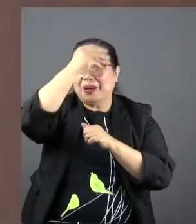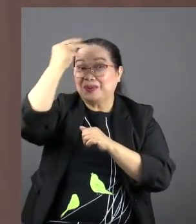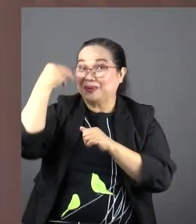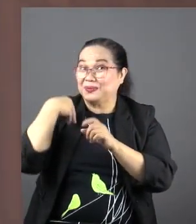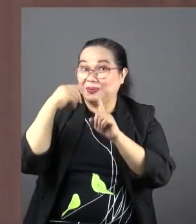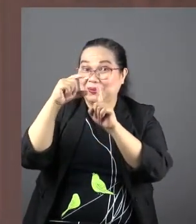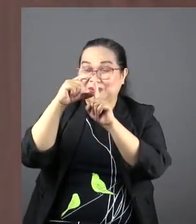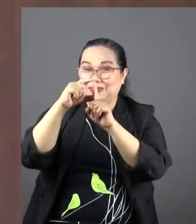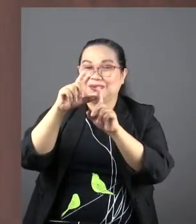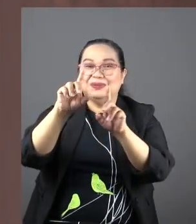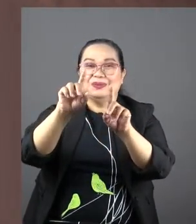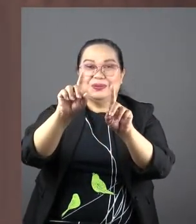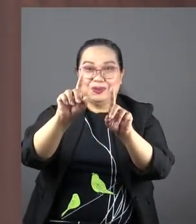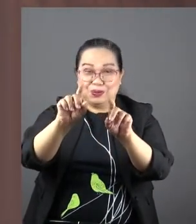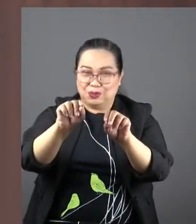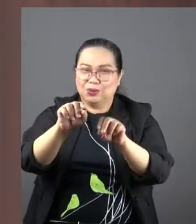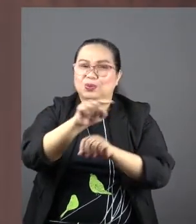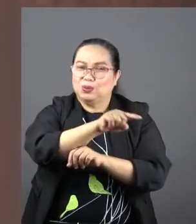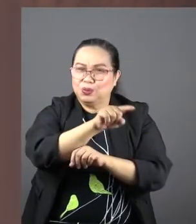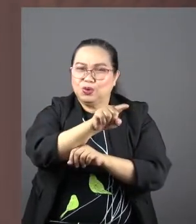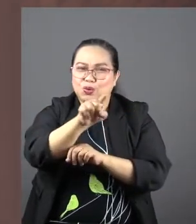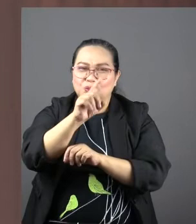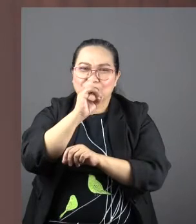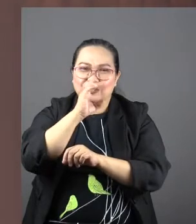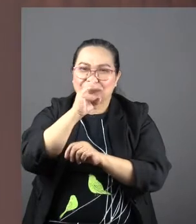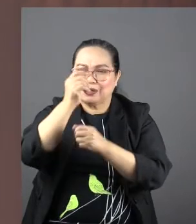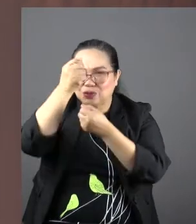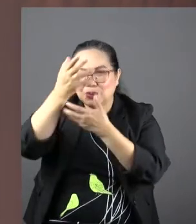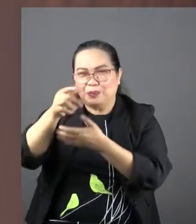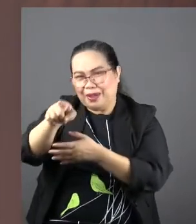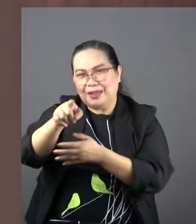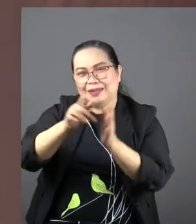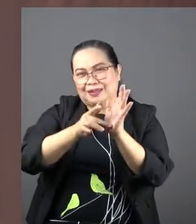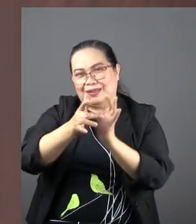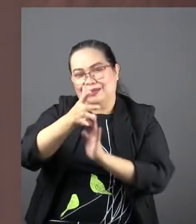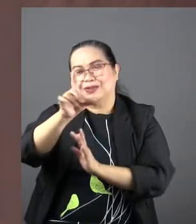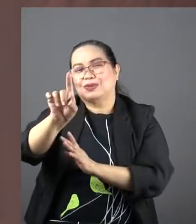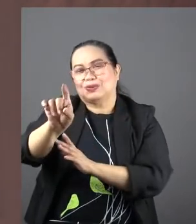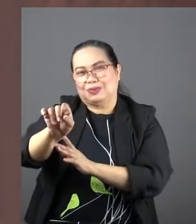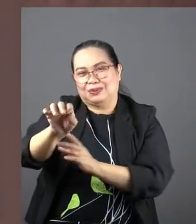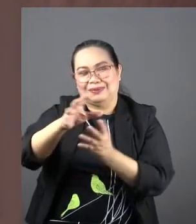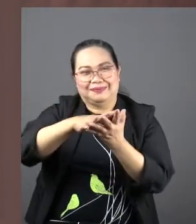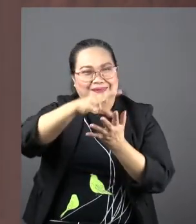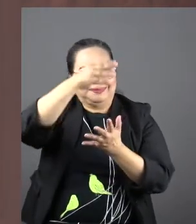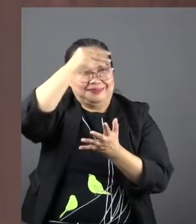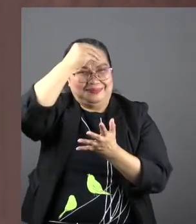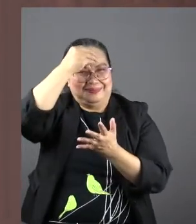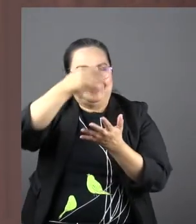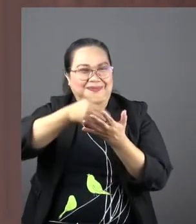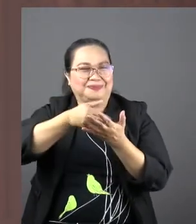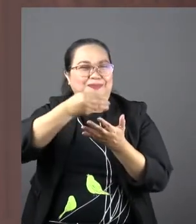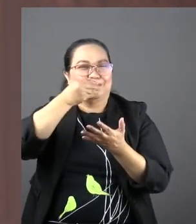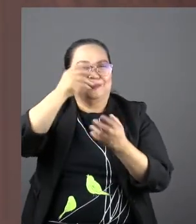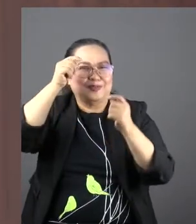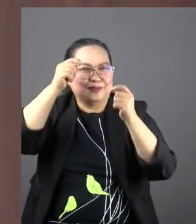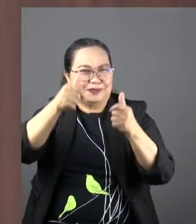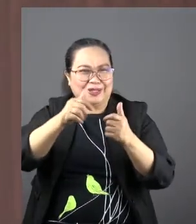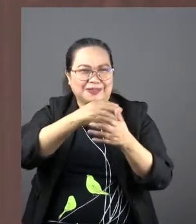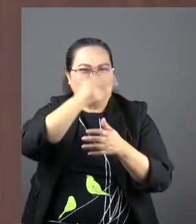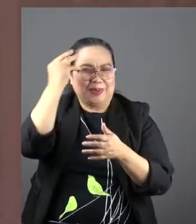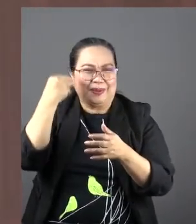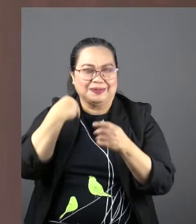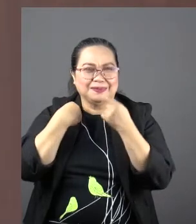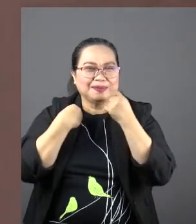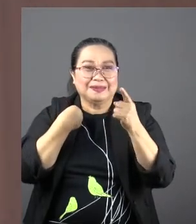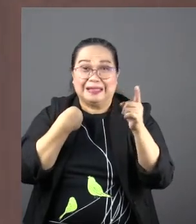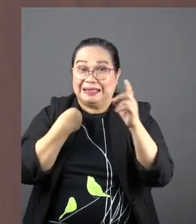Do whatever he tells you. She was learning. She's a good learner. She was telling the